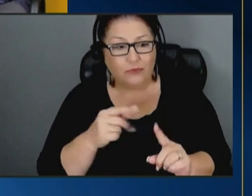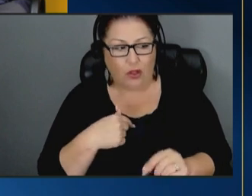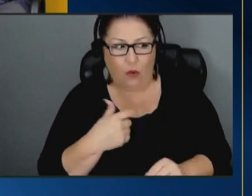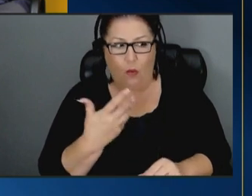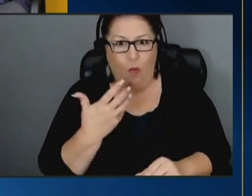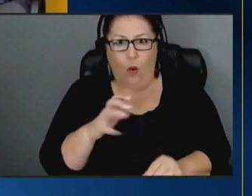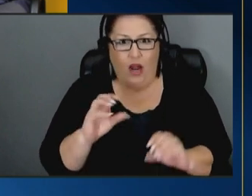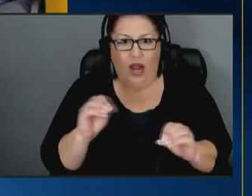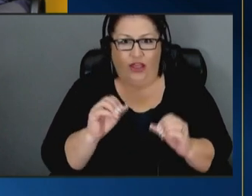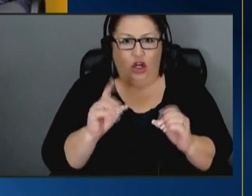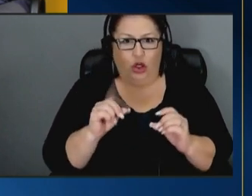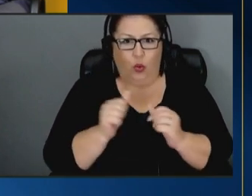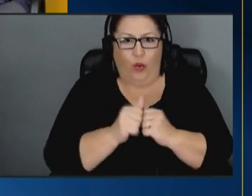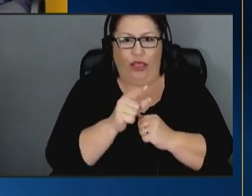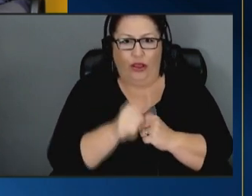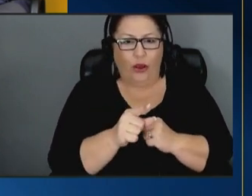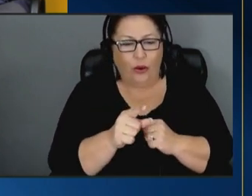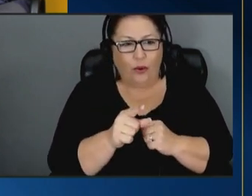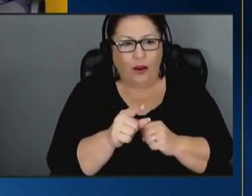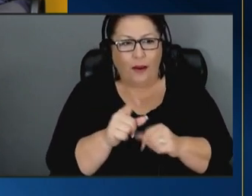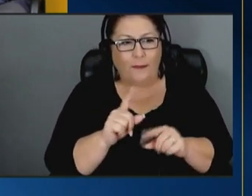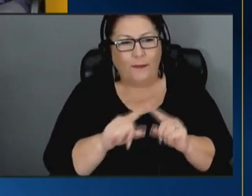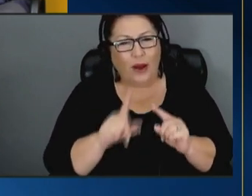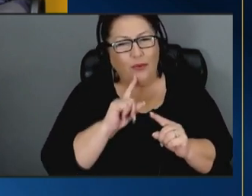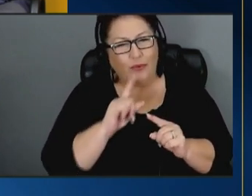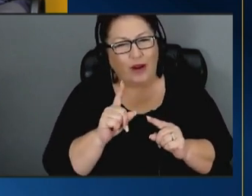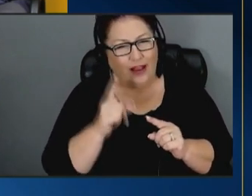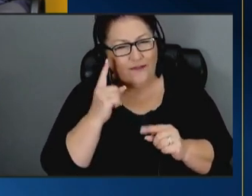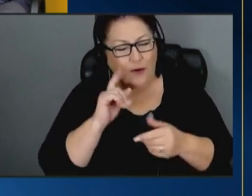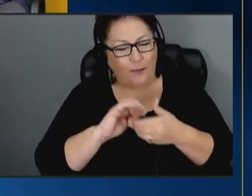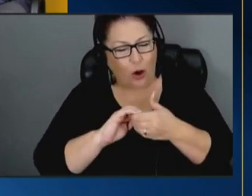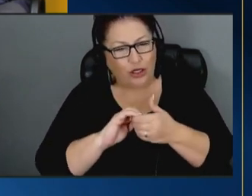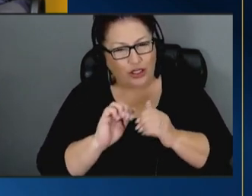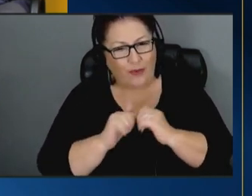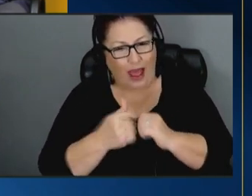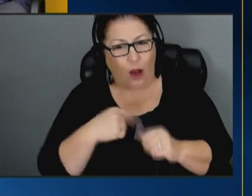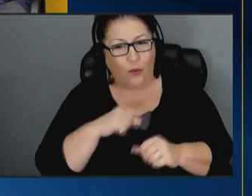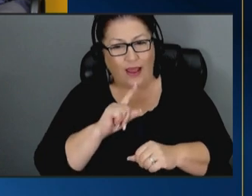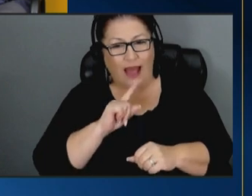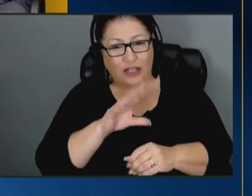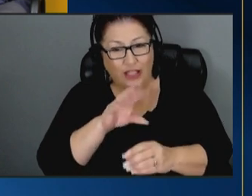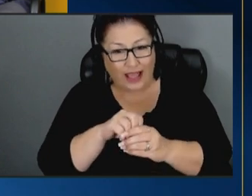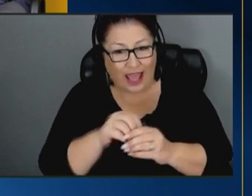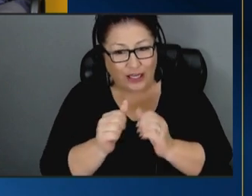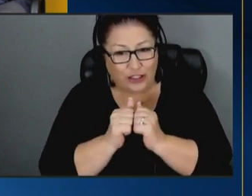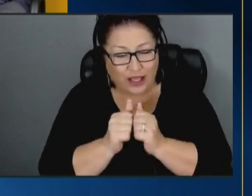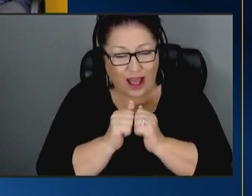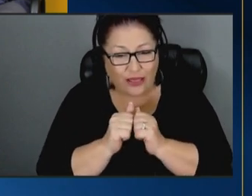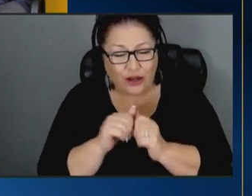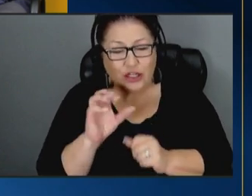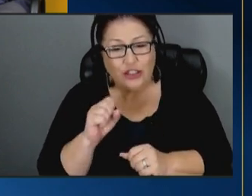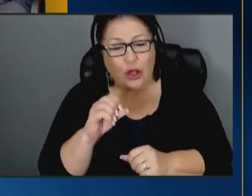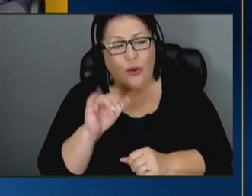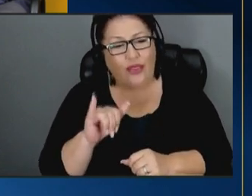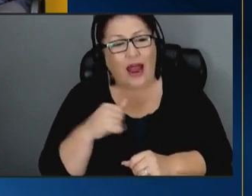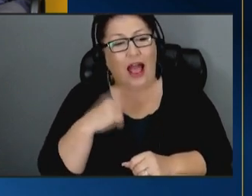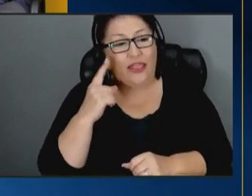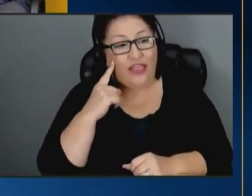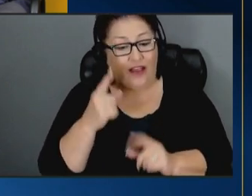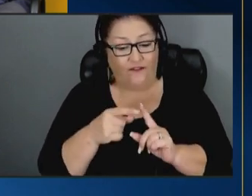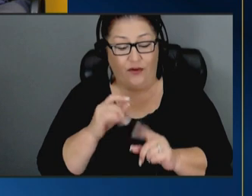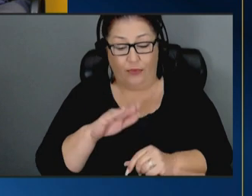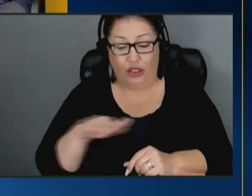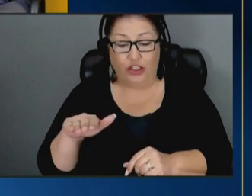to do with you but really in a spirit of partnership how are we actually engaged together so that you know i think from the child welfare